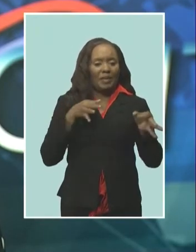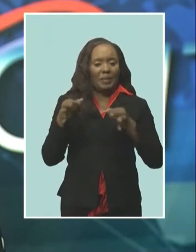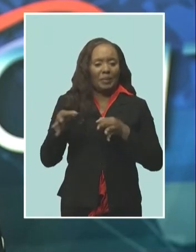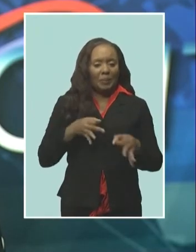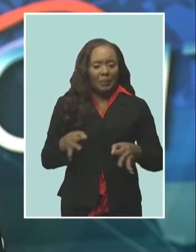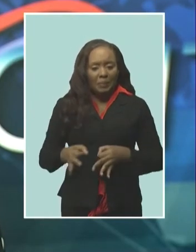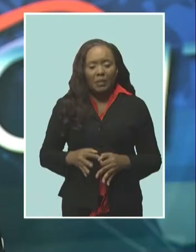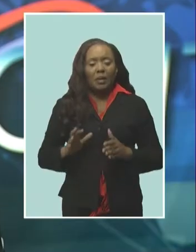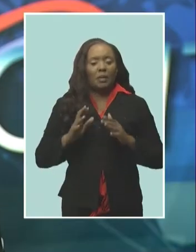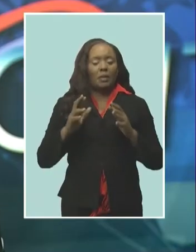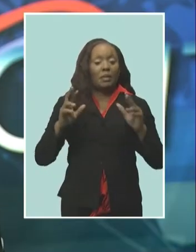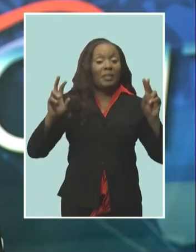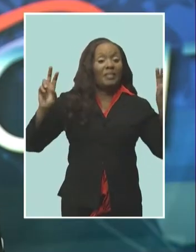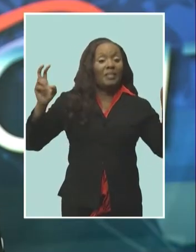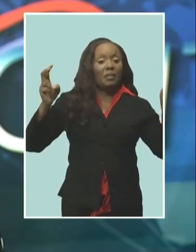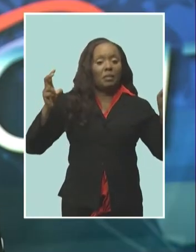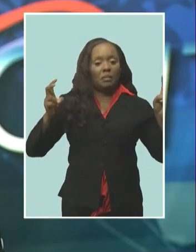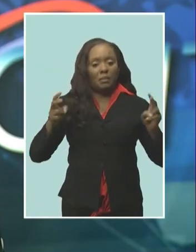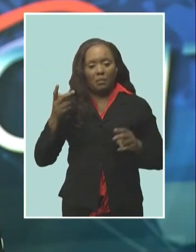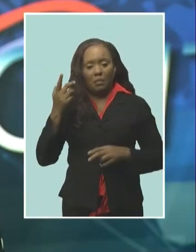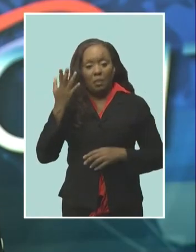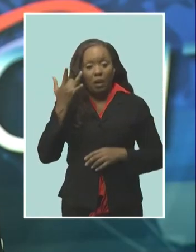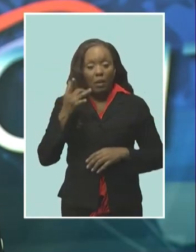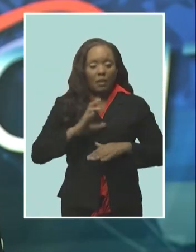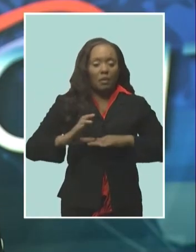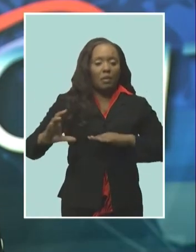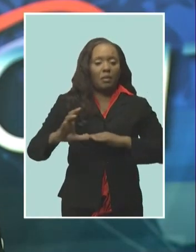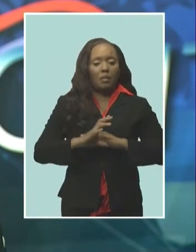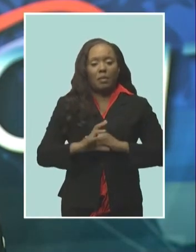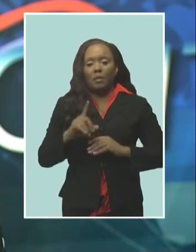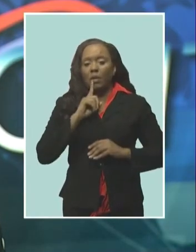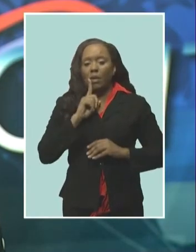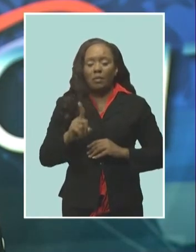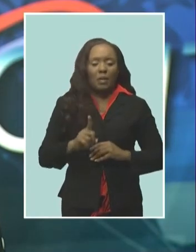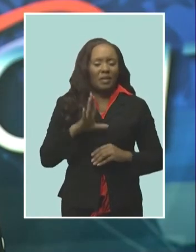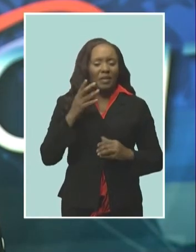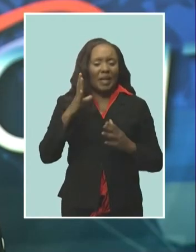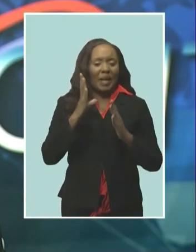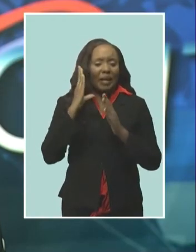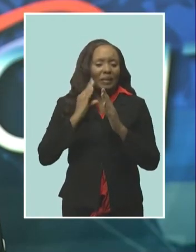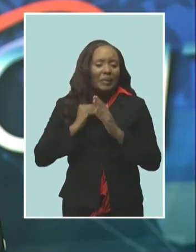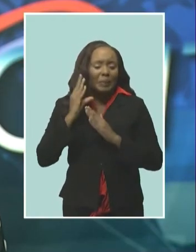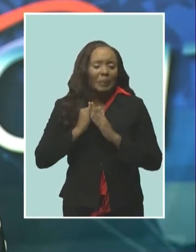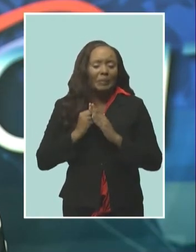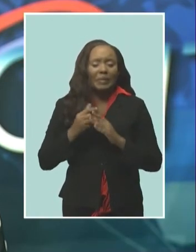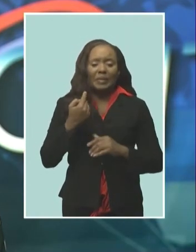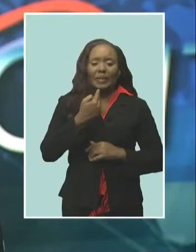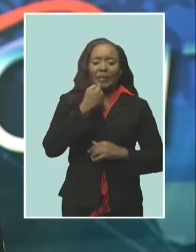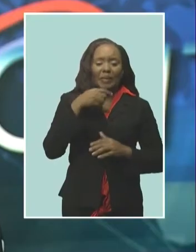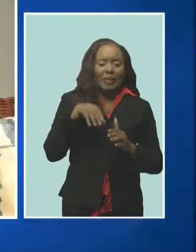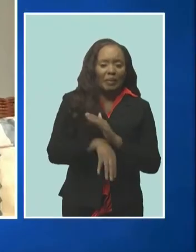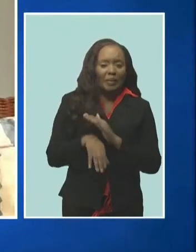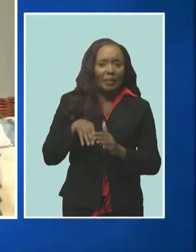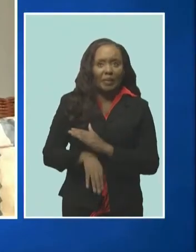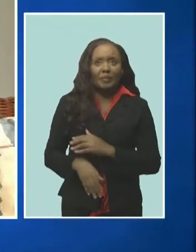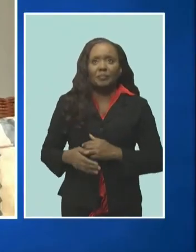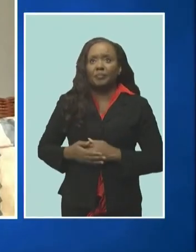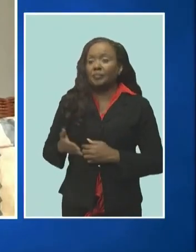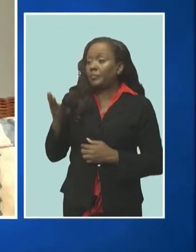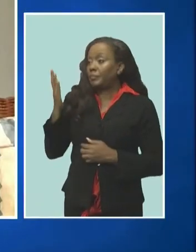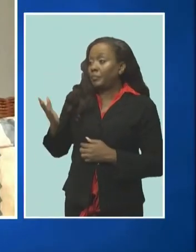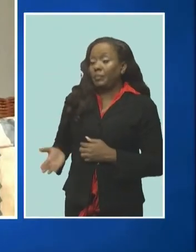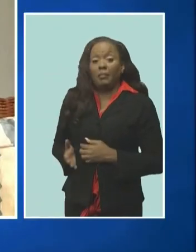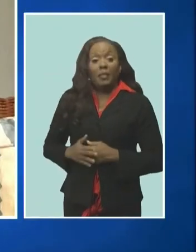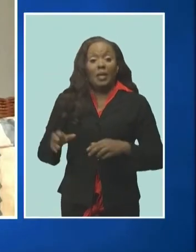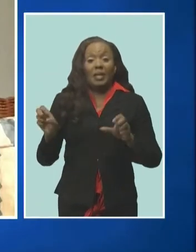the theme was selected as the region is living in a pandemic of serious crimes the society i think on the